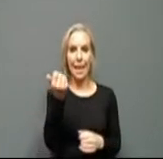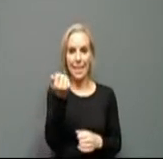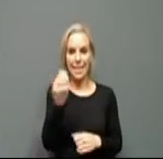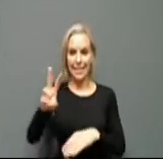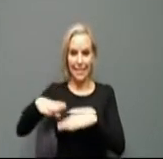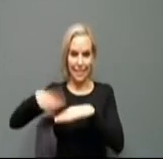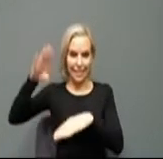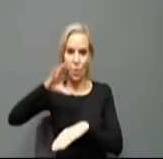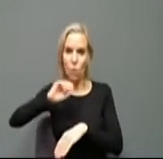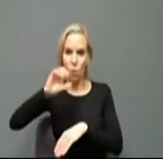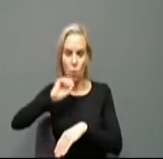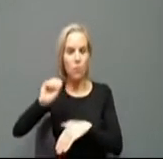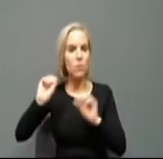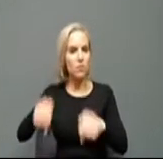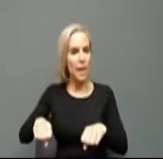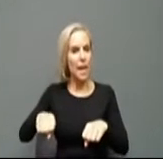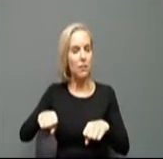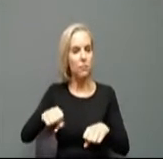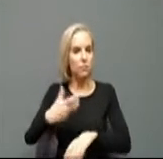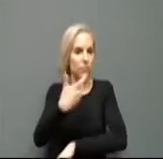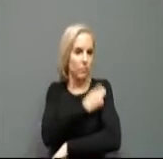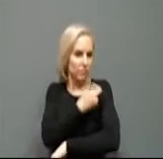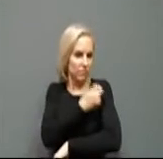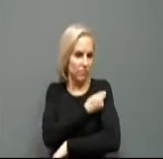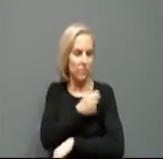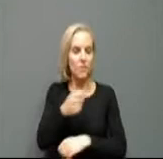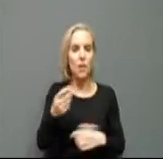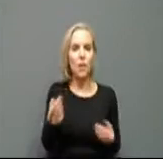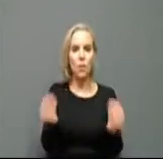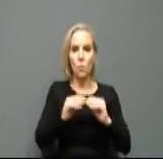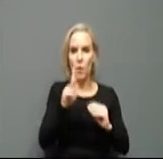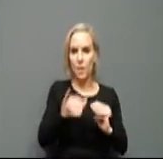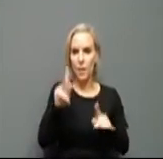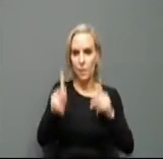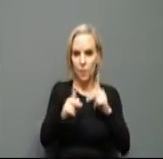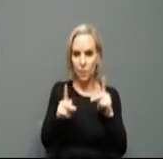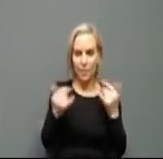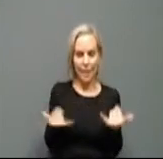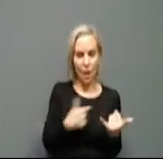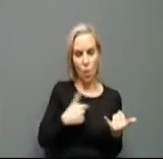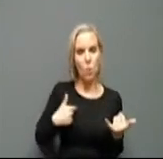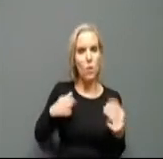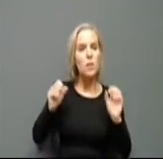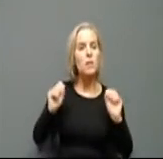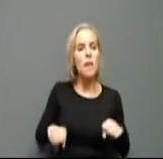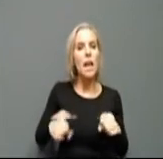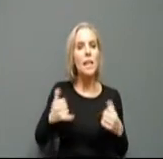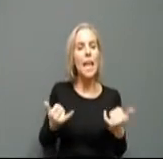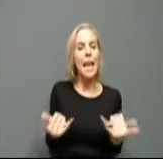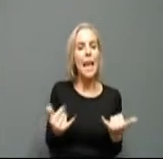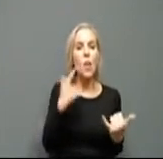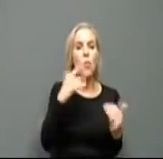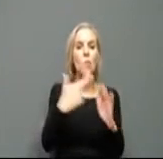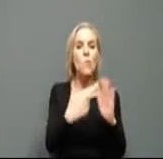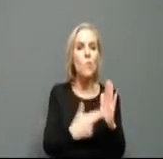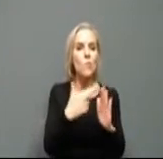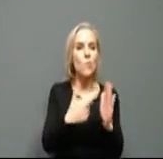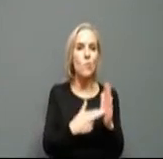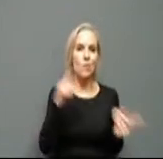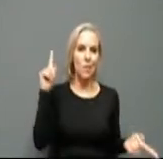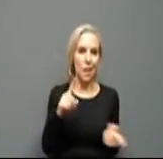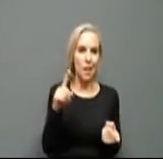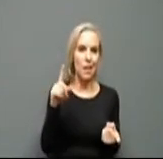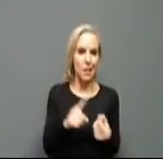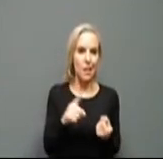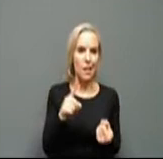-19 vaccine. As more Kentuckians got vaccinated, we've been able to lift even more restrictions. We've simplified our healthy at